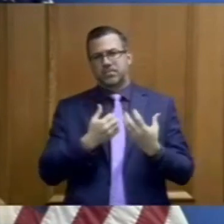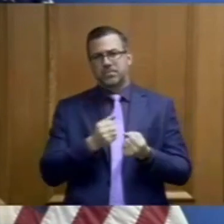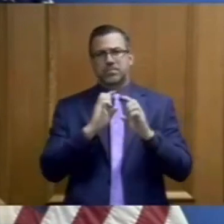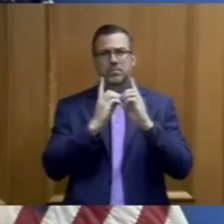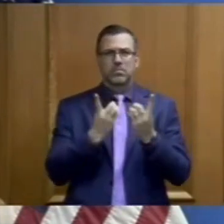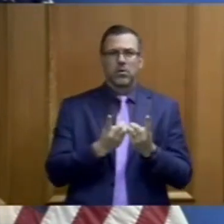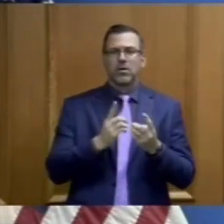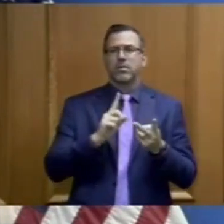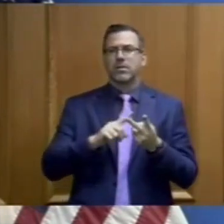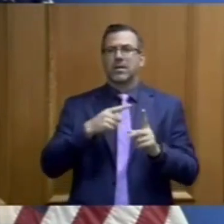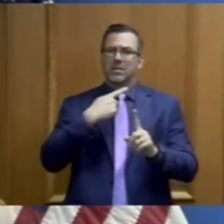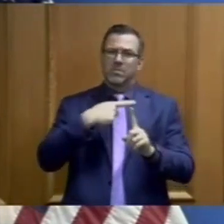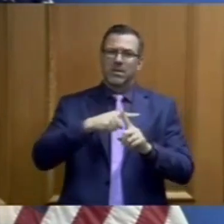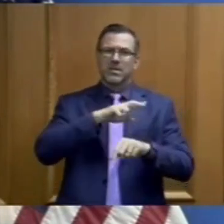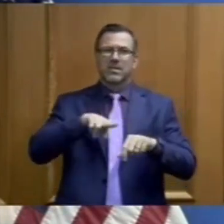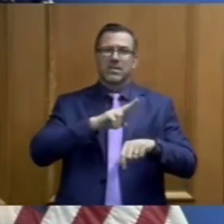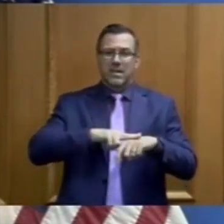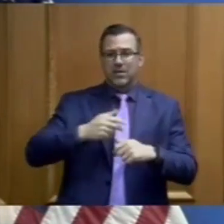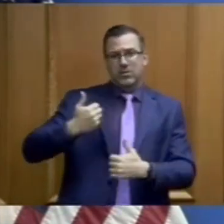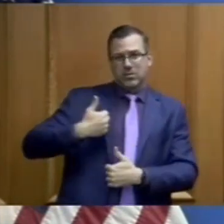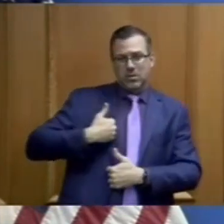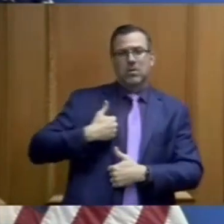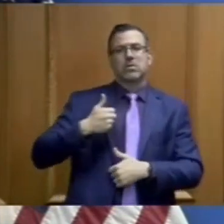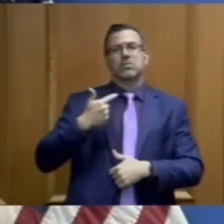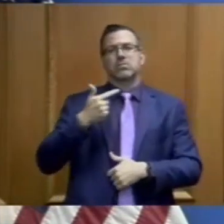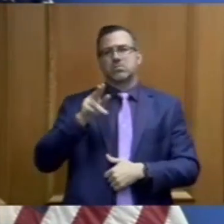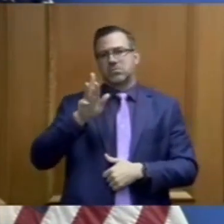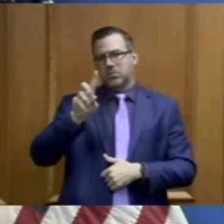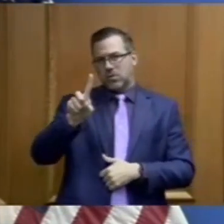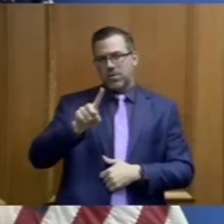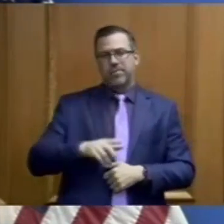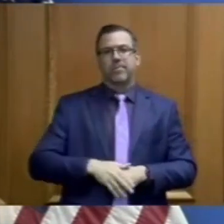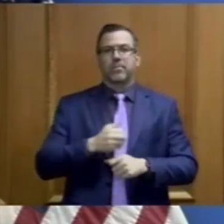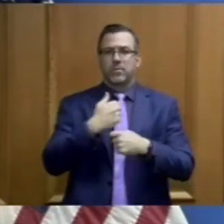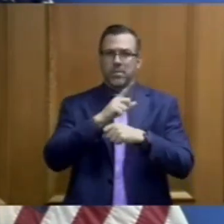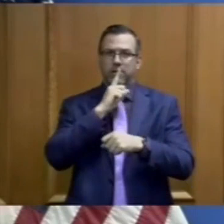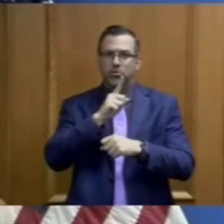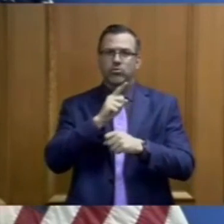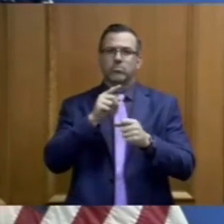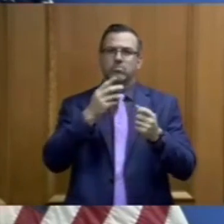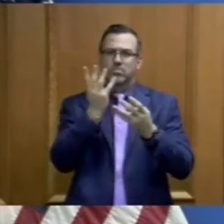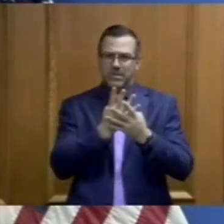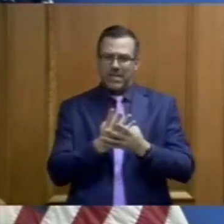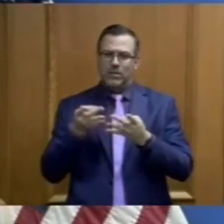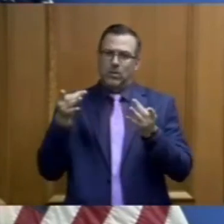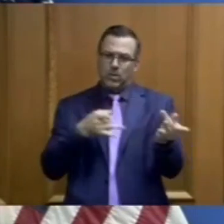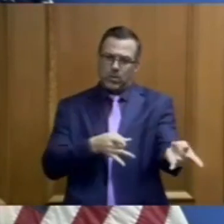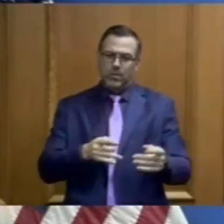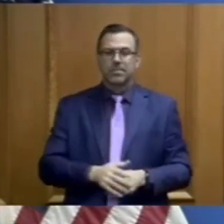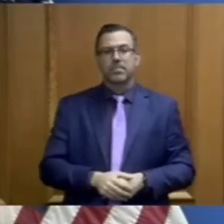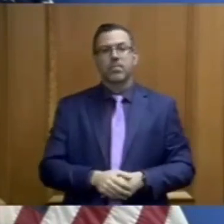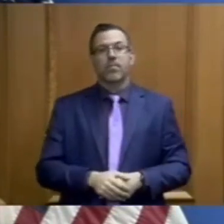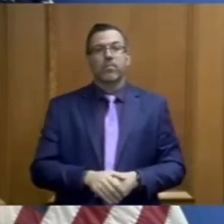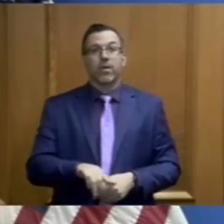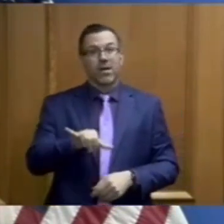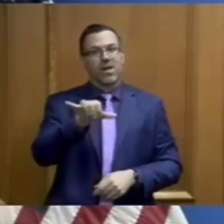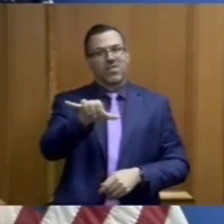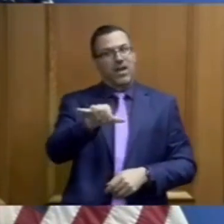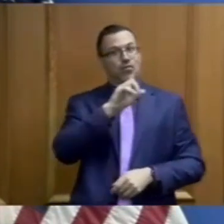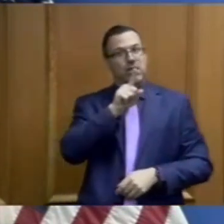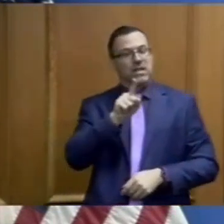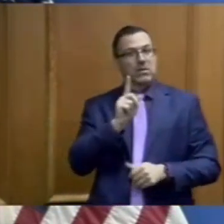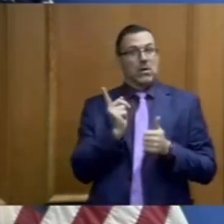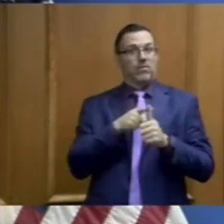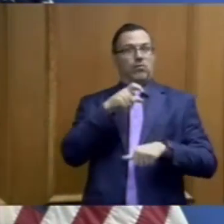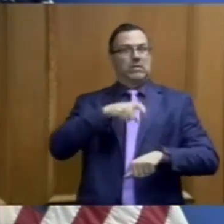to make sure that people got tested and as said before it was a quite an experiment in expanded testing